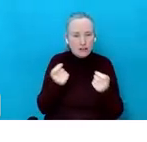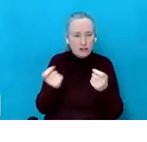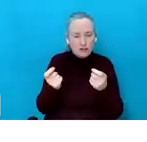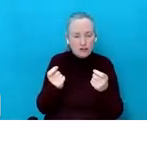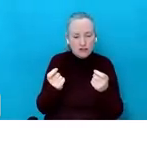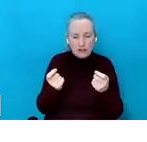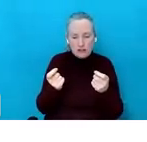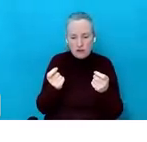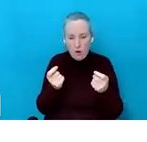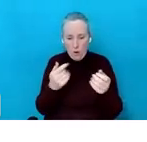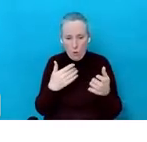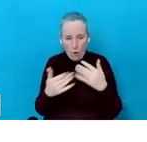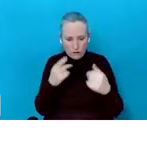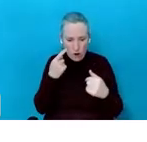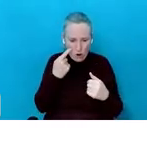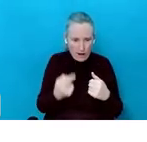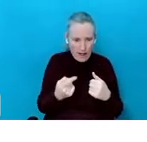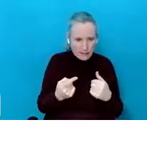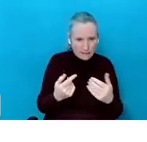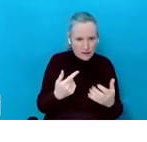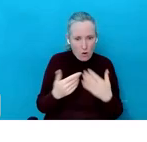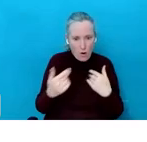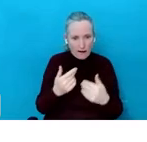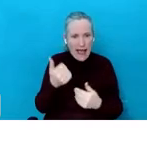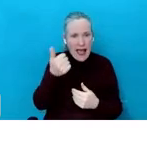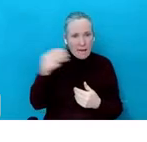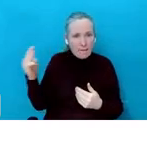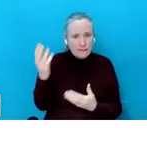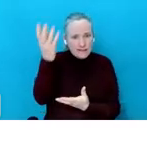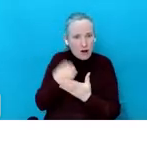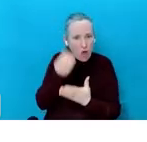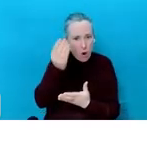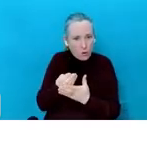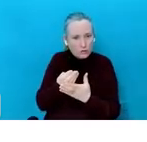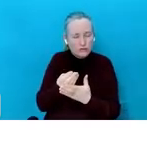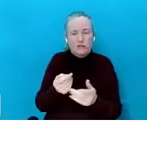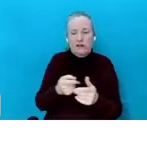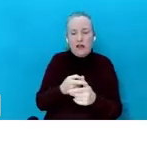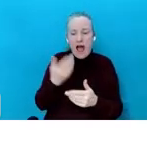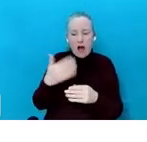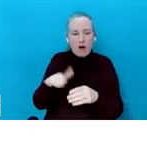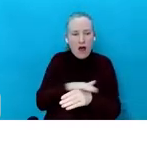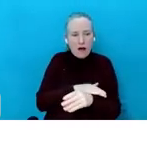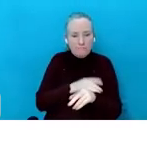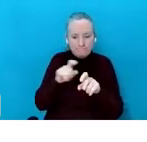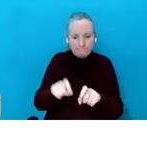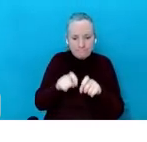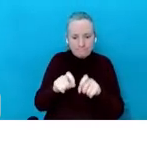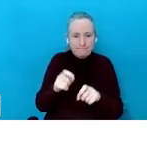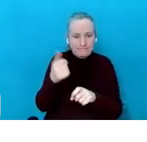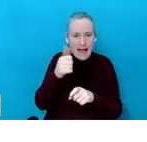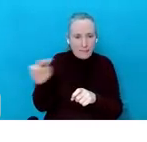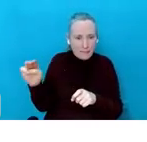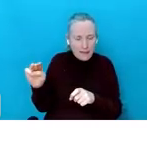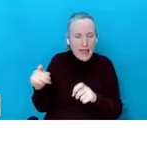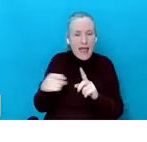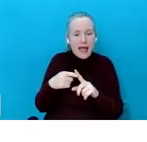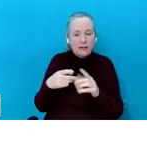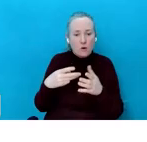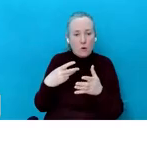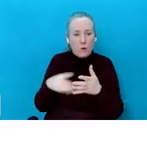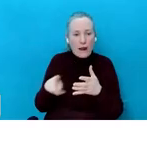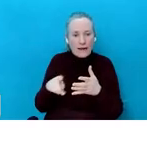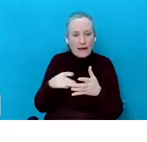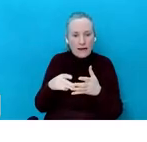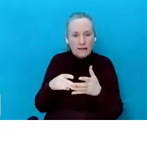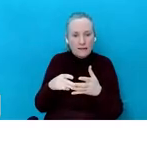on, what they're looking at, what apps they can download. You decide how long they can be on certain apps for, and when does the entire